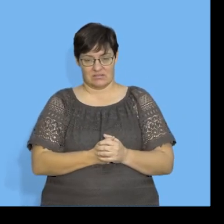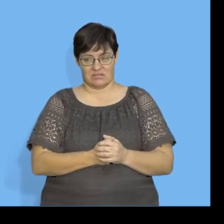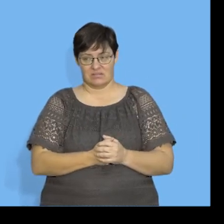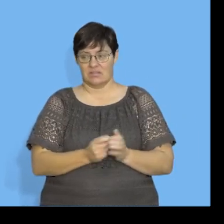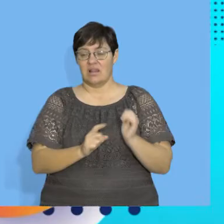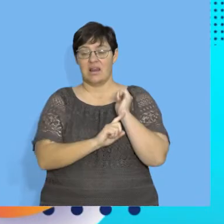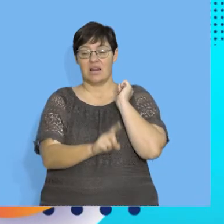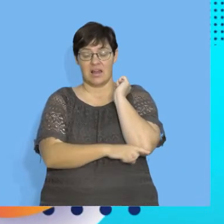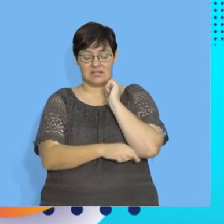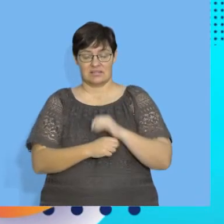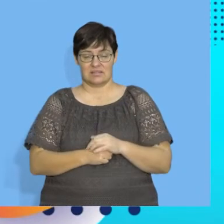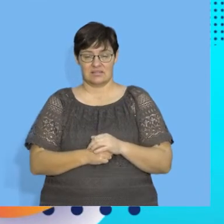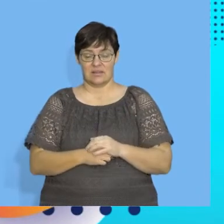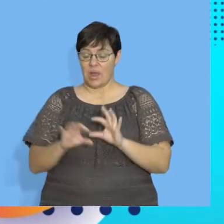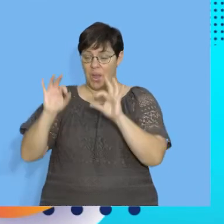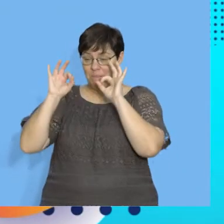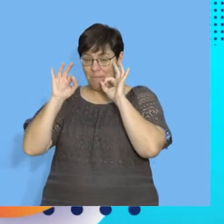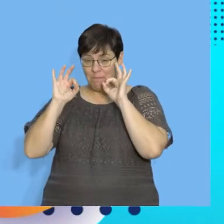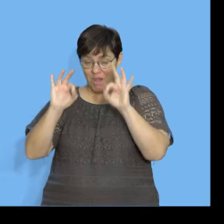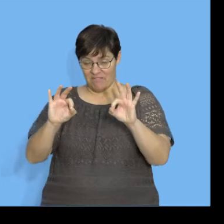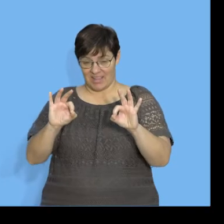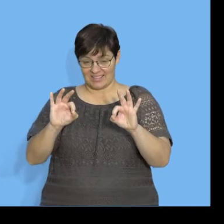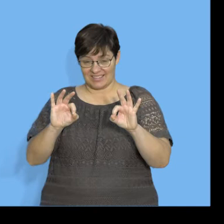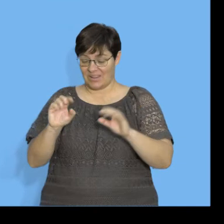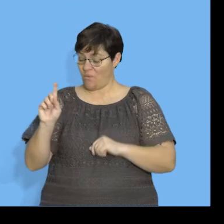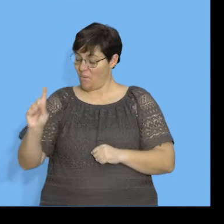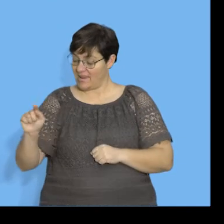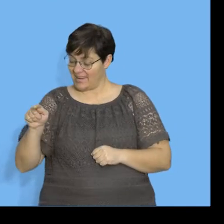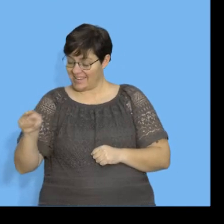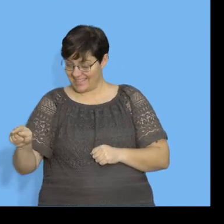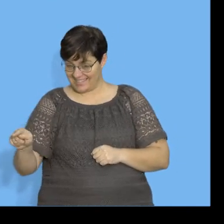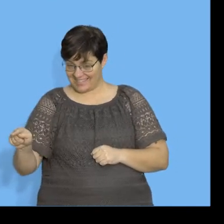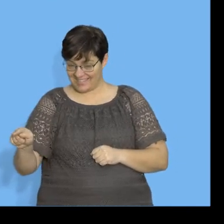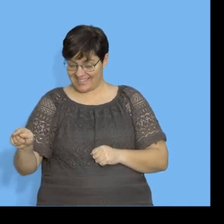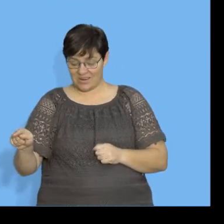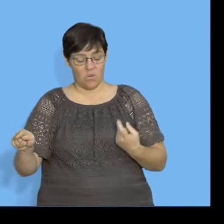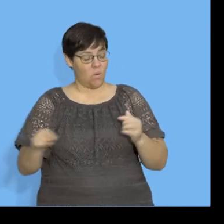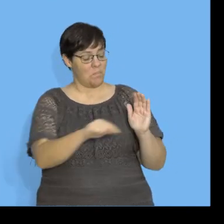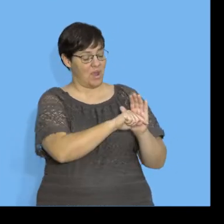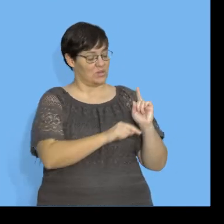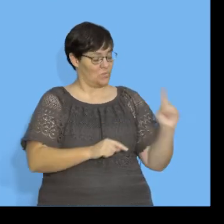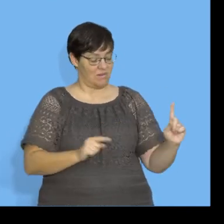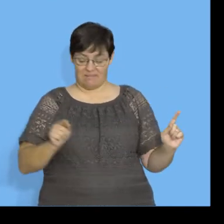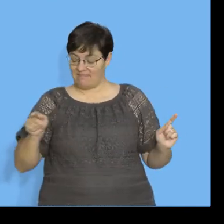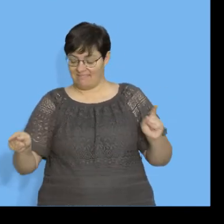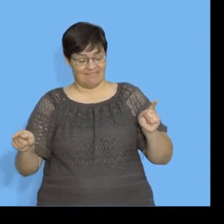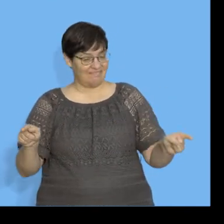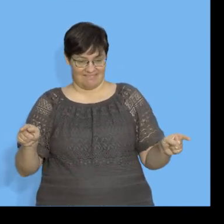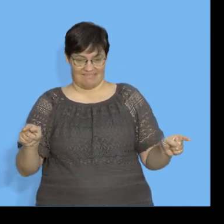And lastly, perfect correlation, which is 1,